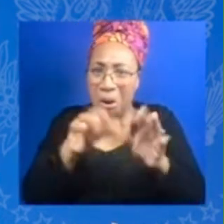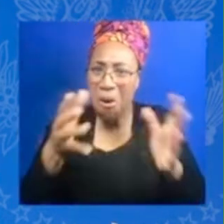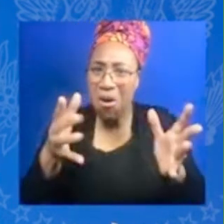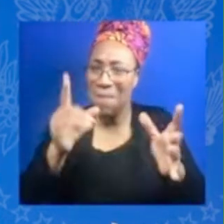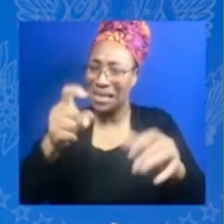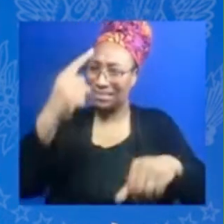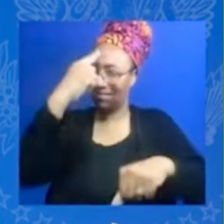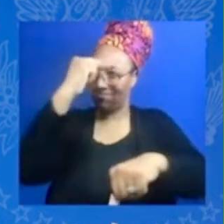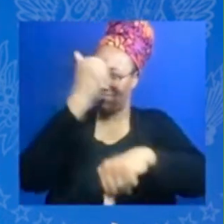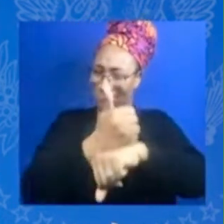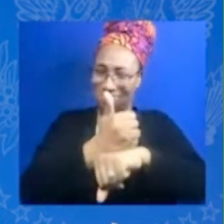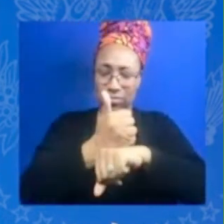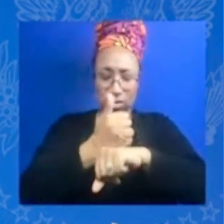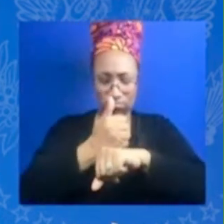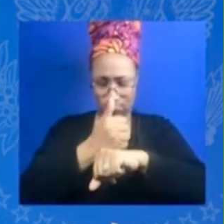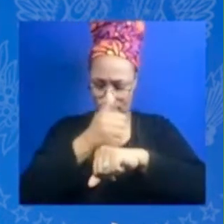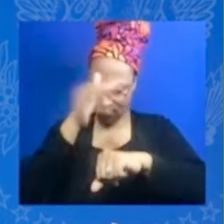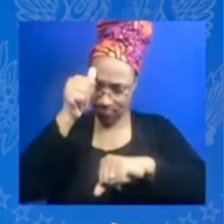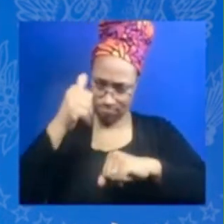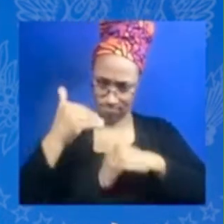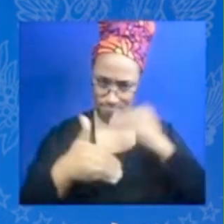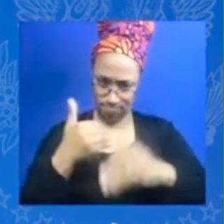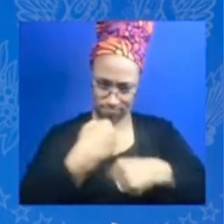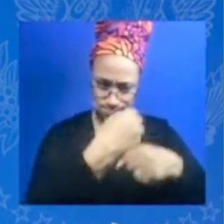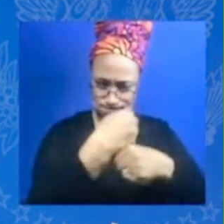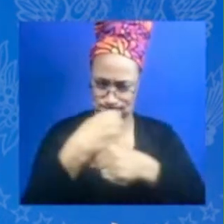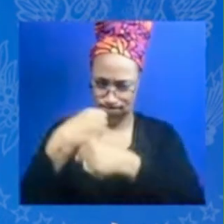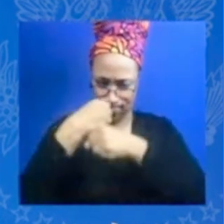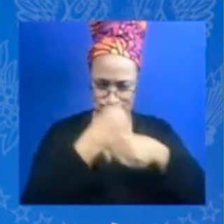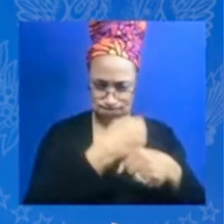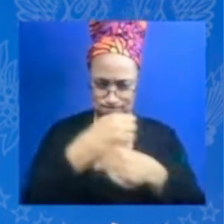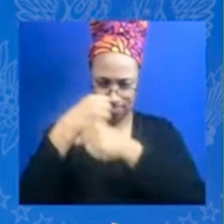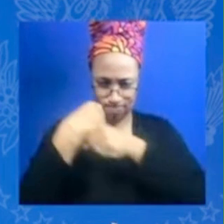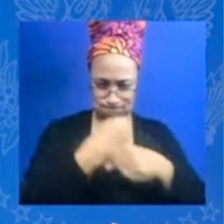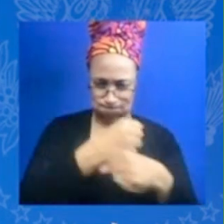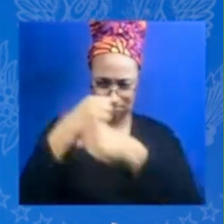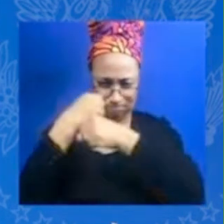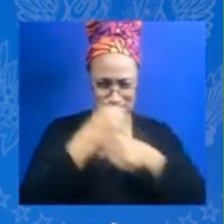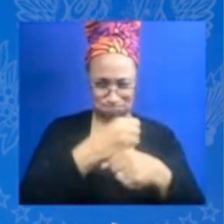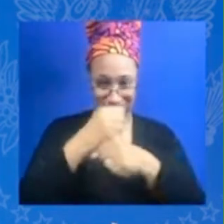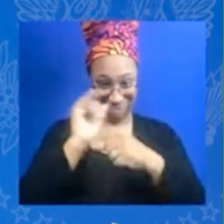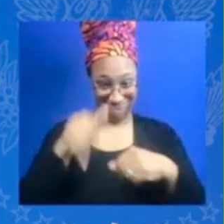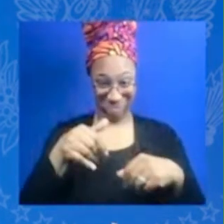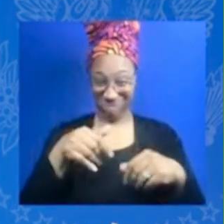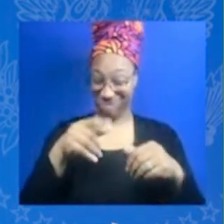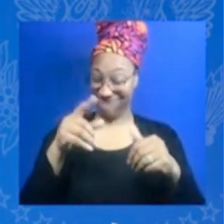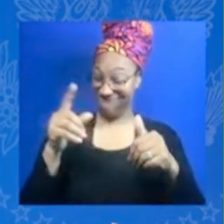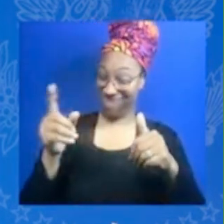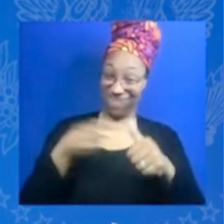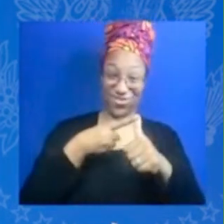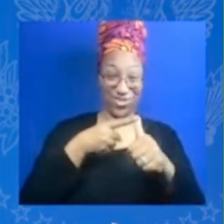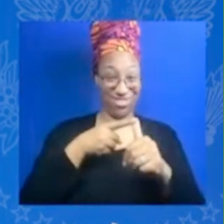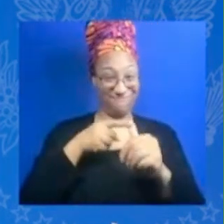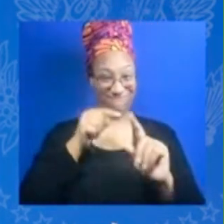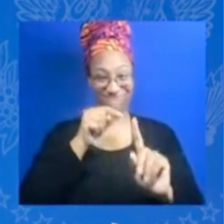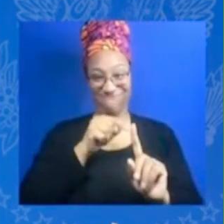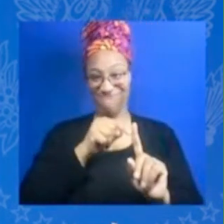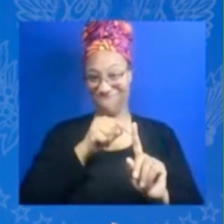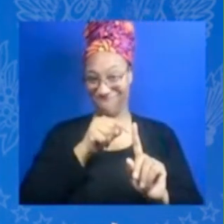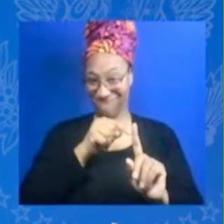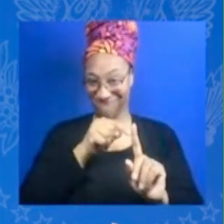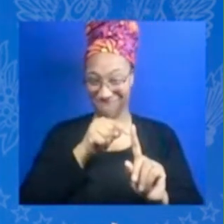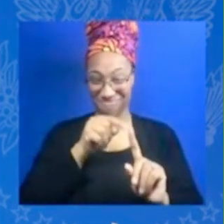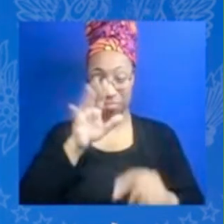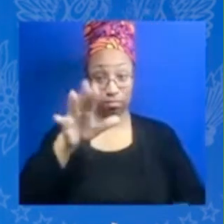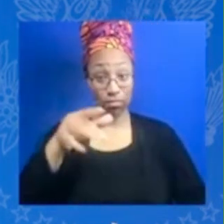scrappiness to go after your dreams was like my first big challenge and honestly it's still the challenge because you still have to convince